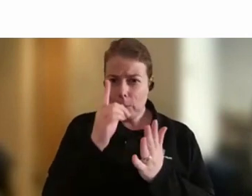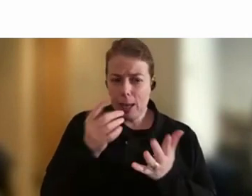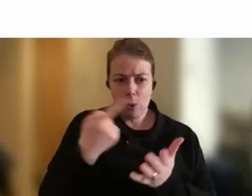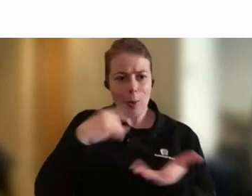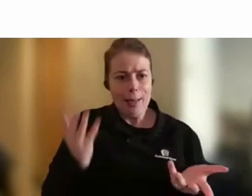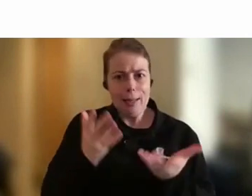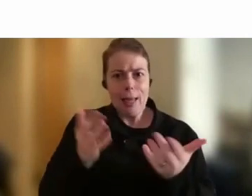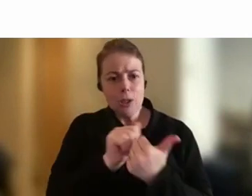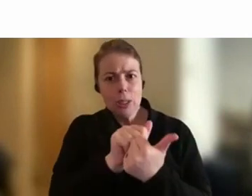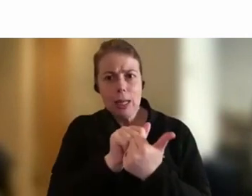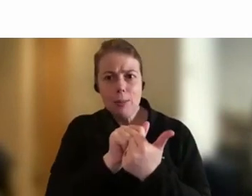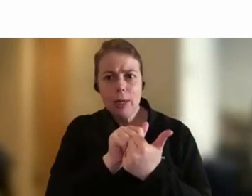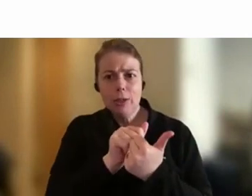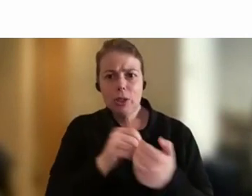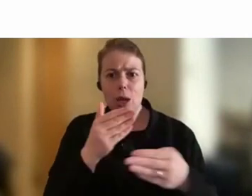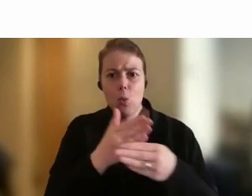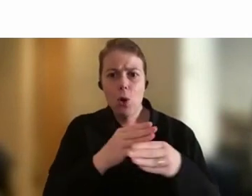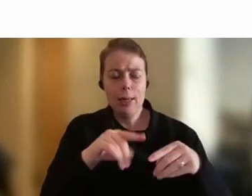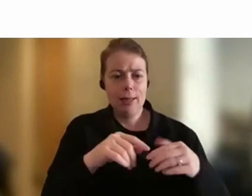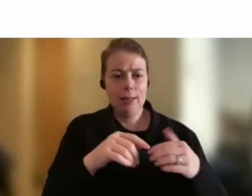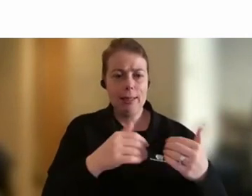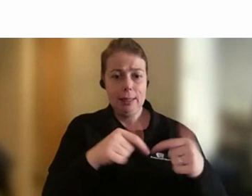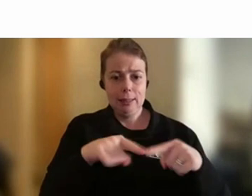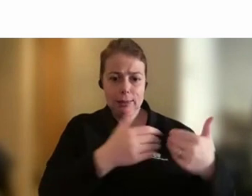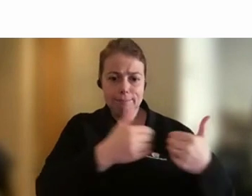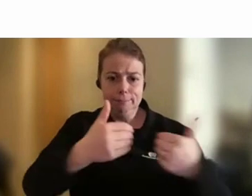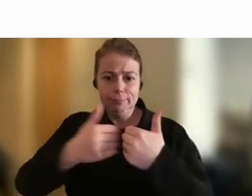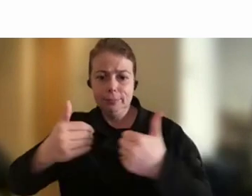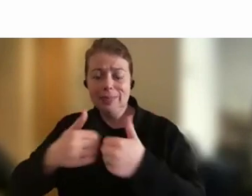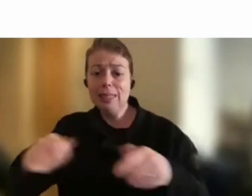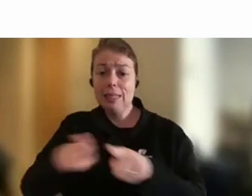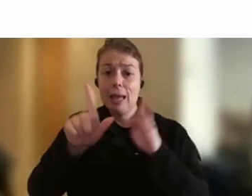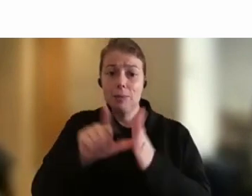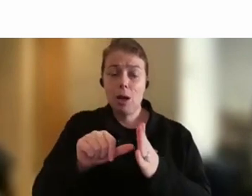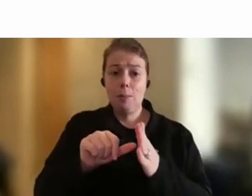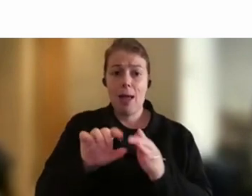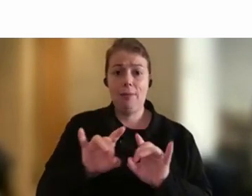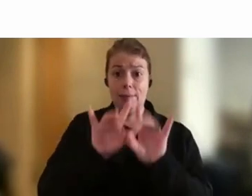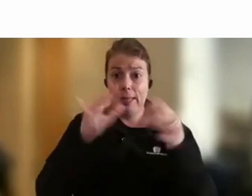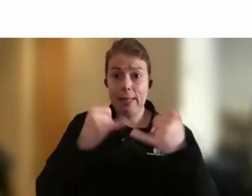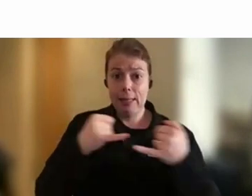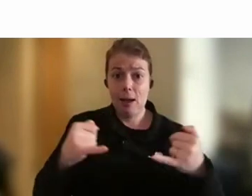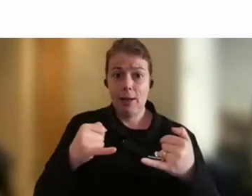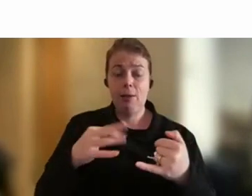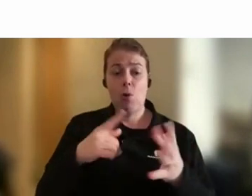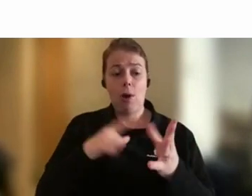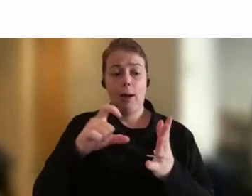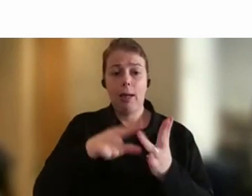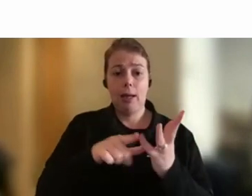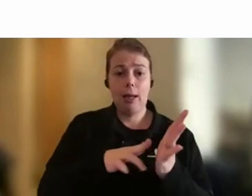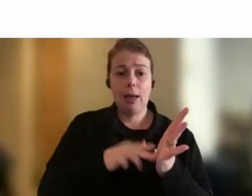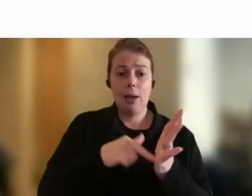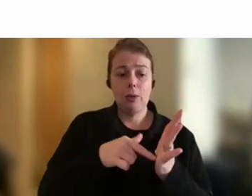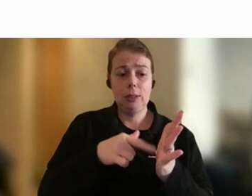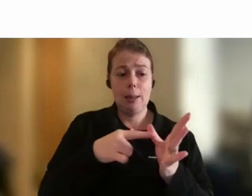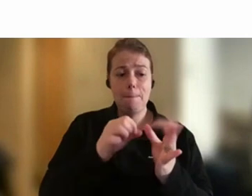across silos while maintaining clear line of accountability for implementing government initiatives? I think I'd like to start